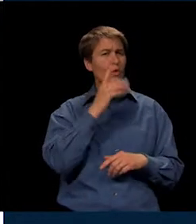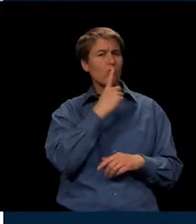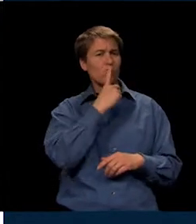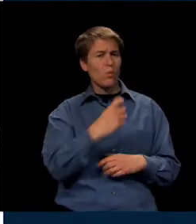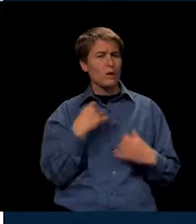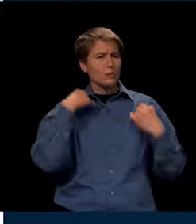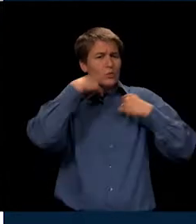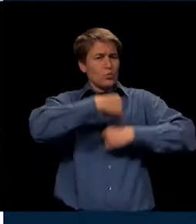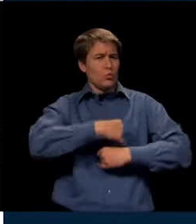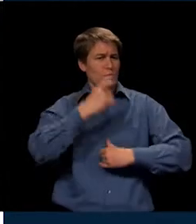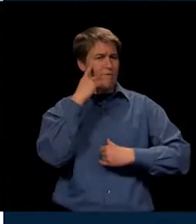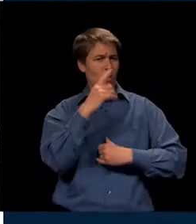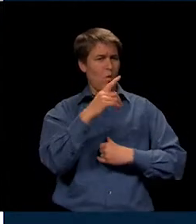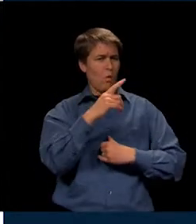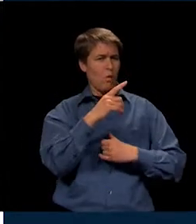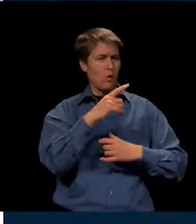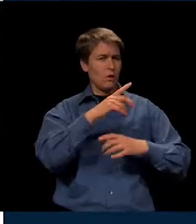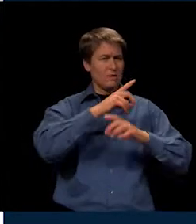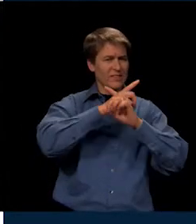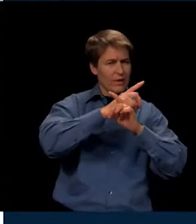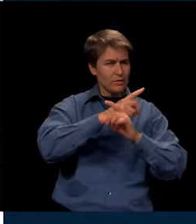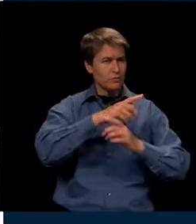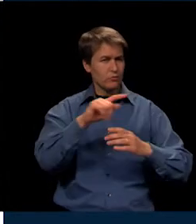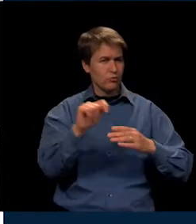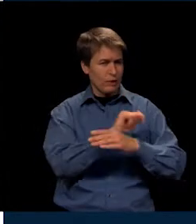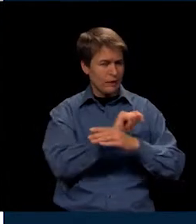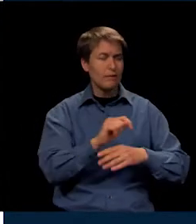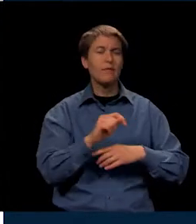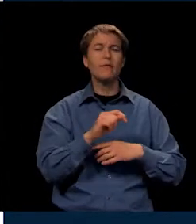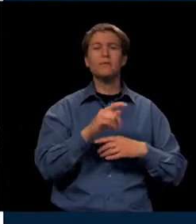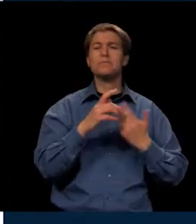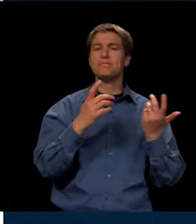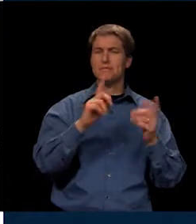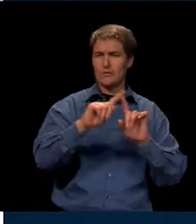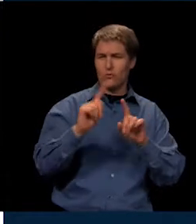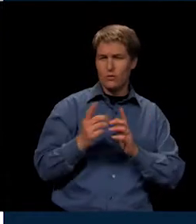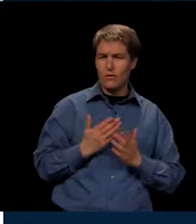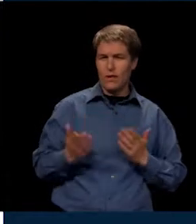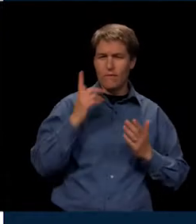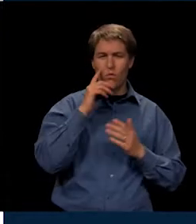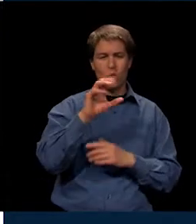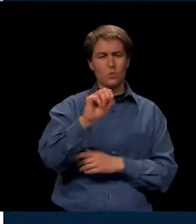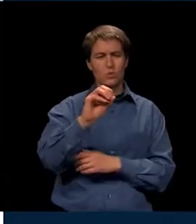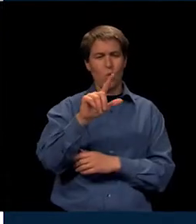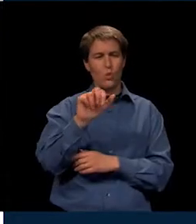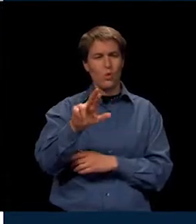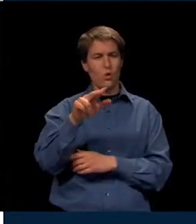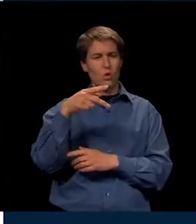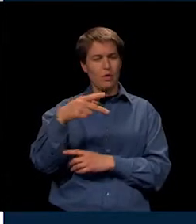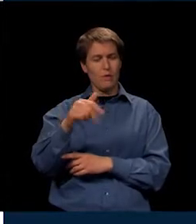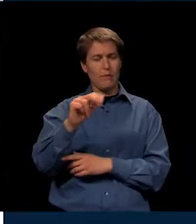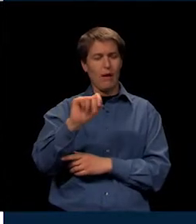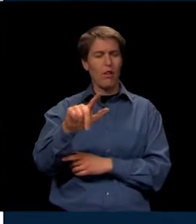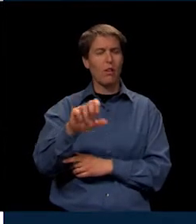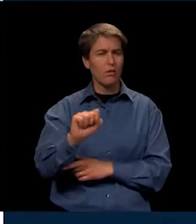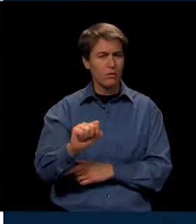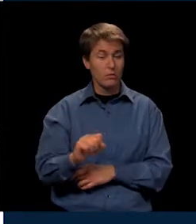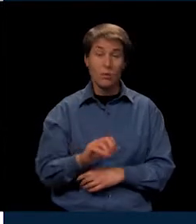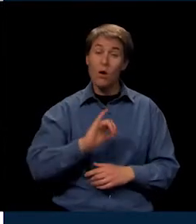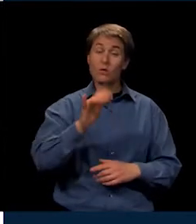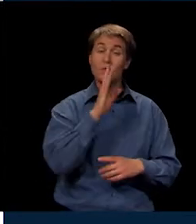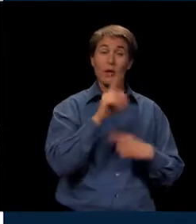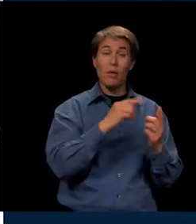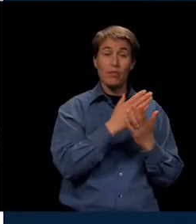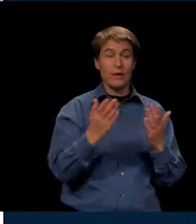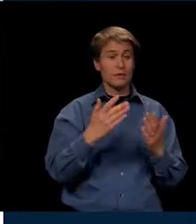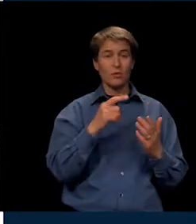for technical defensive training and different things for our solar panels. We also talked about there were things we